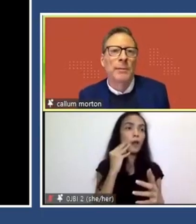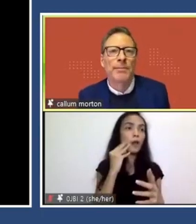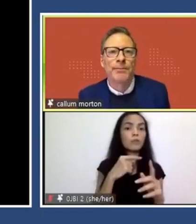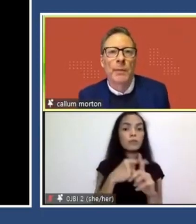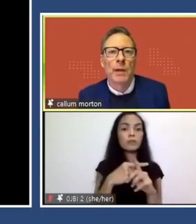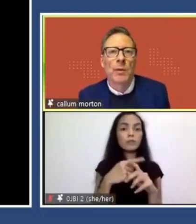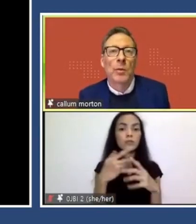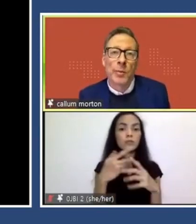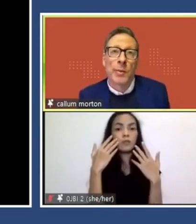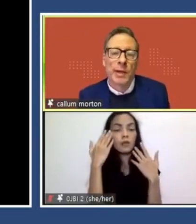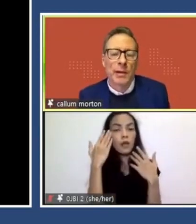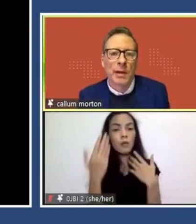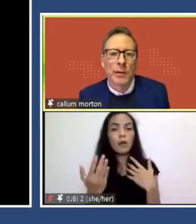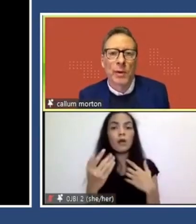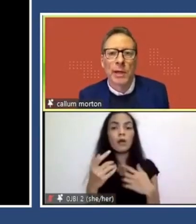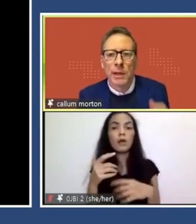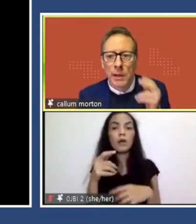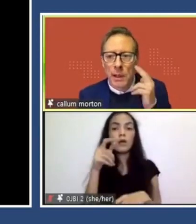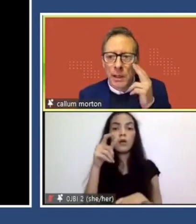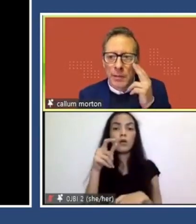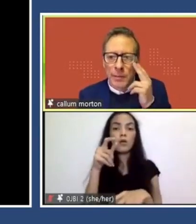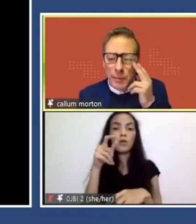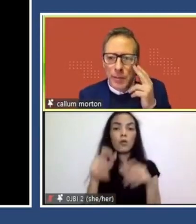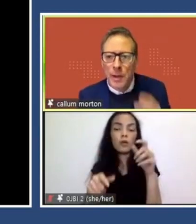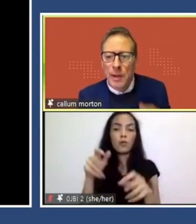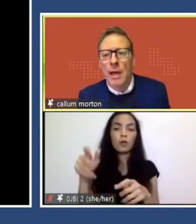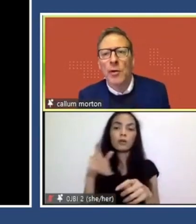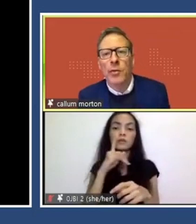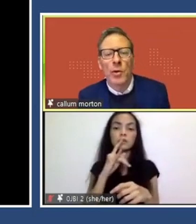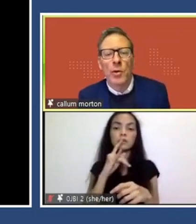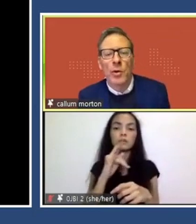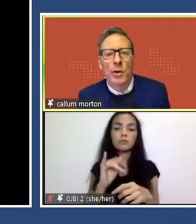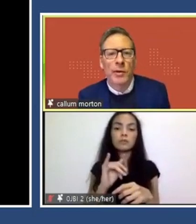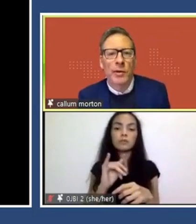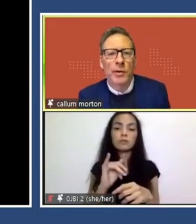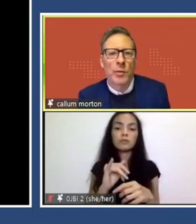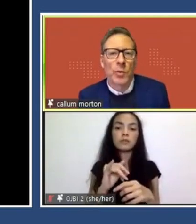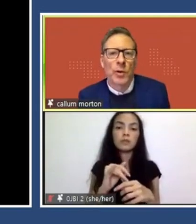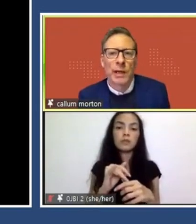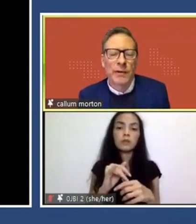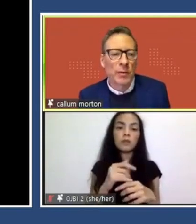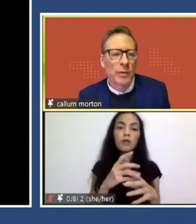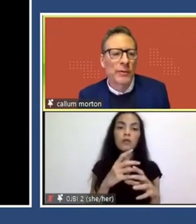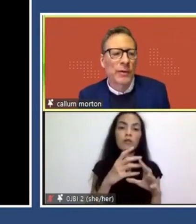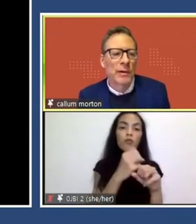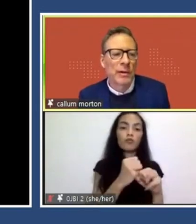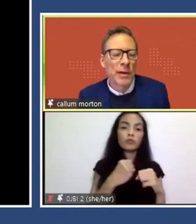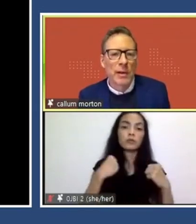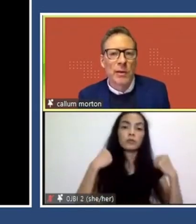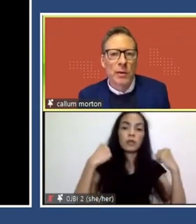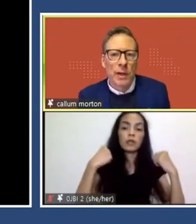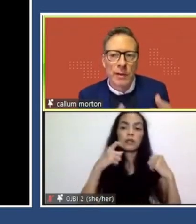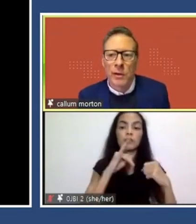one was particularly around the way health workers were getting infected with the